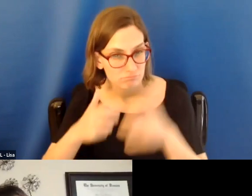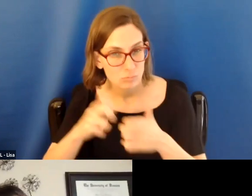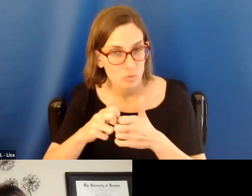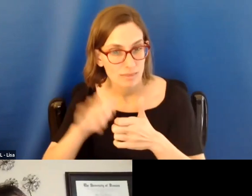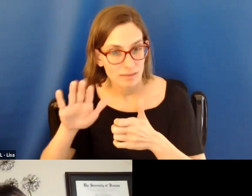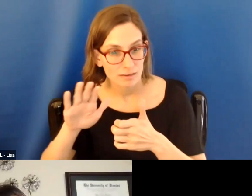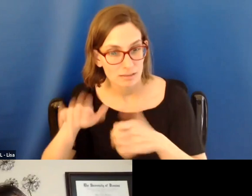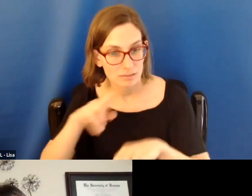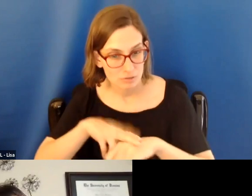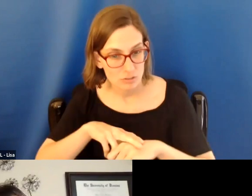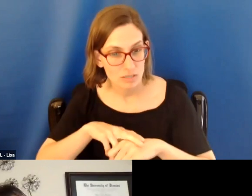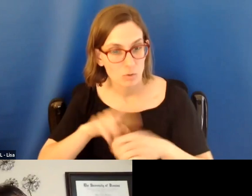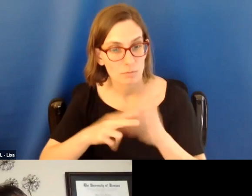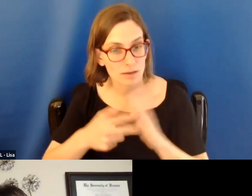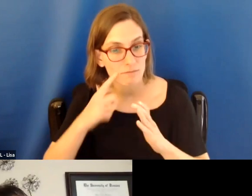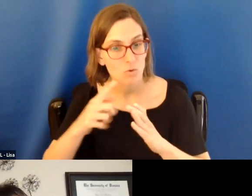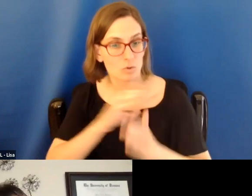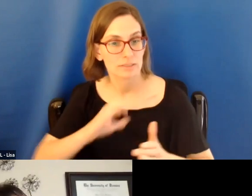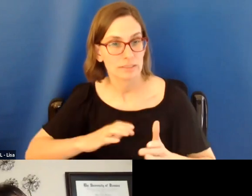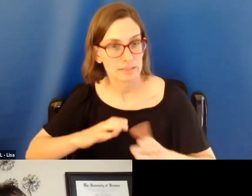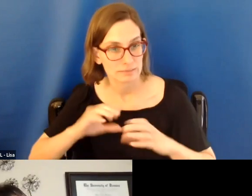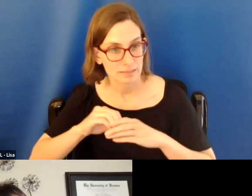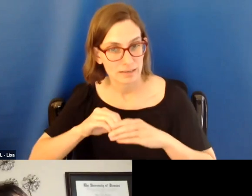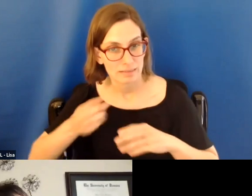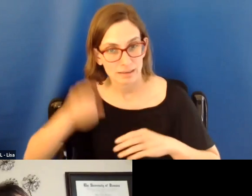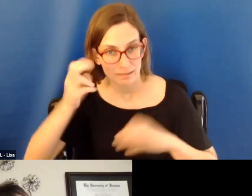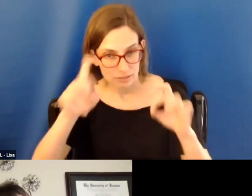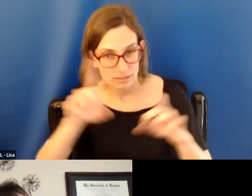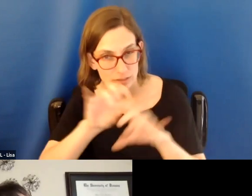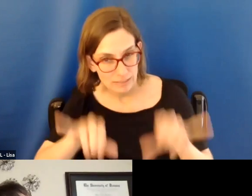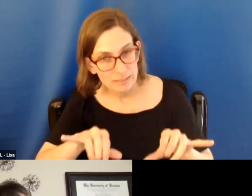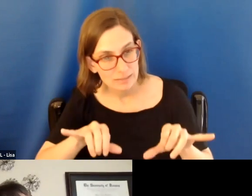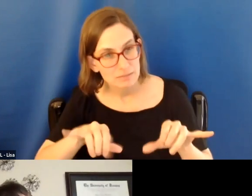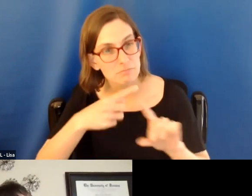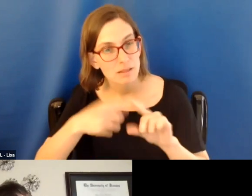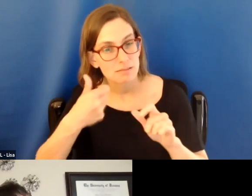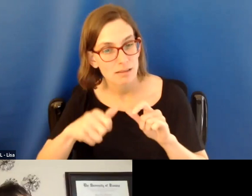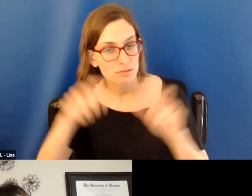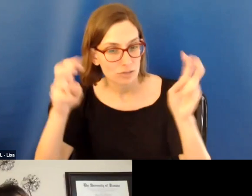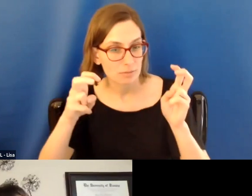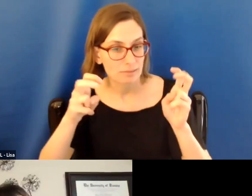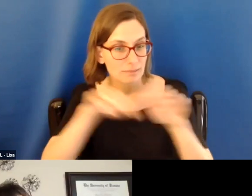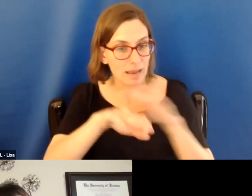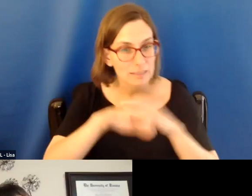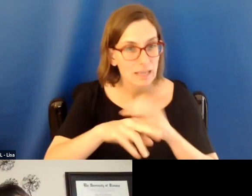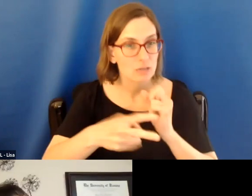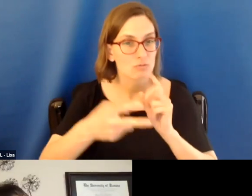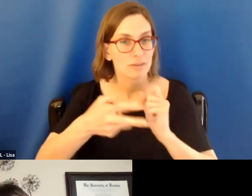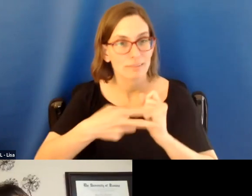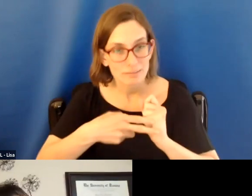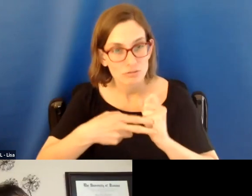means for citizens in the higher education system. Among other topics on access, retention, and educational